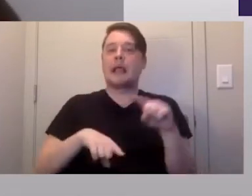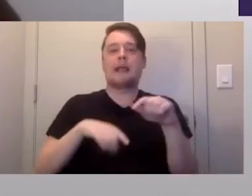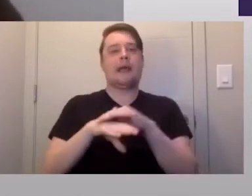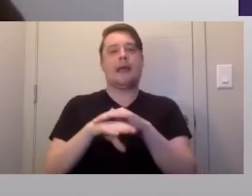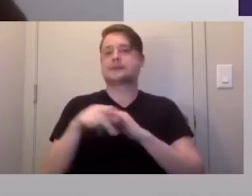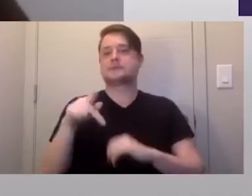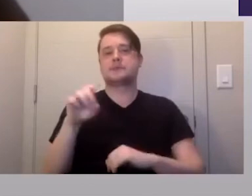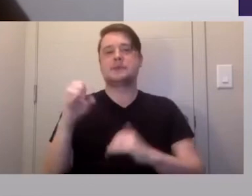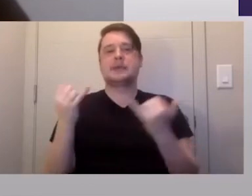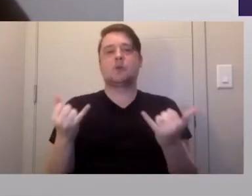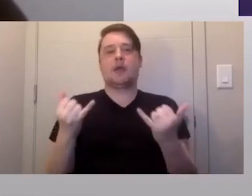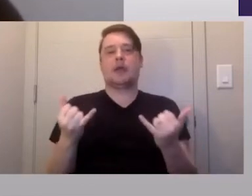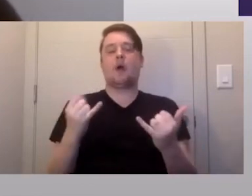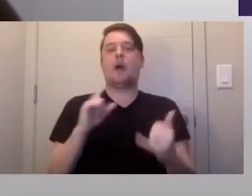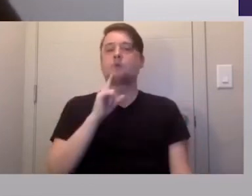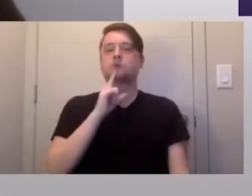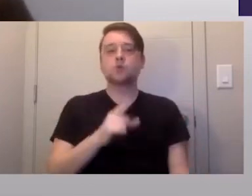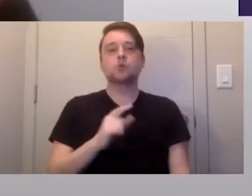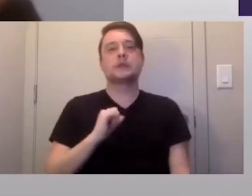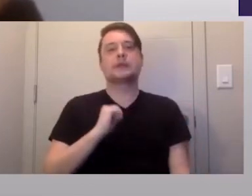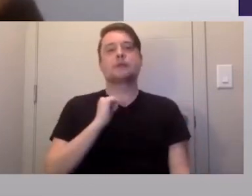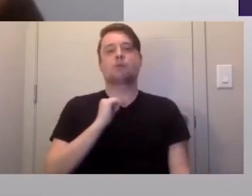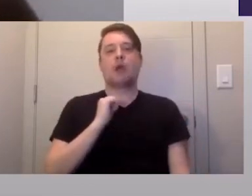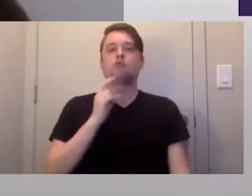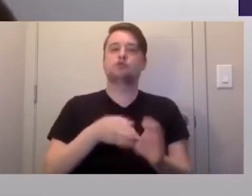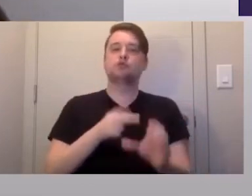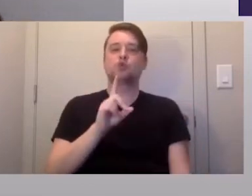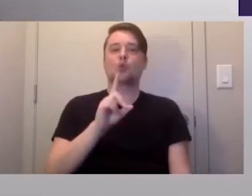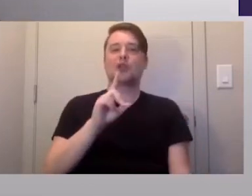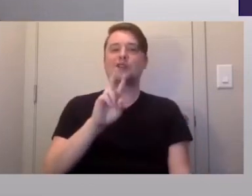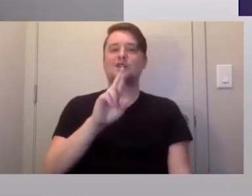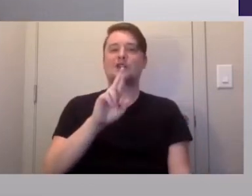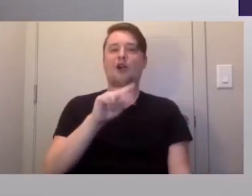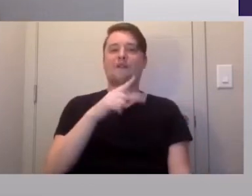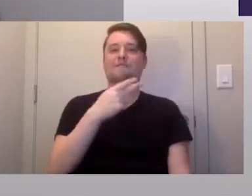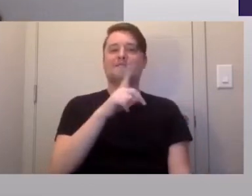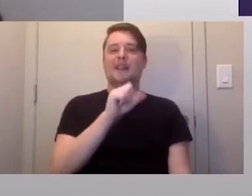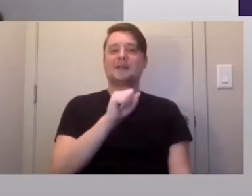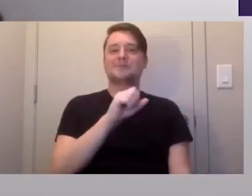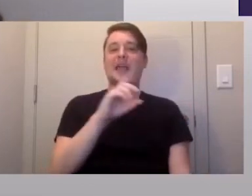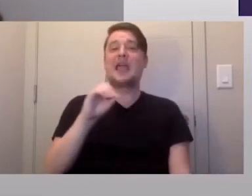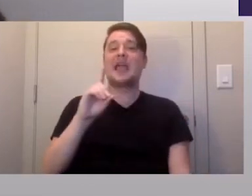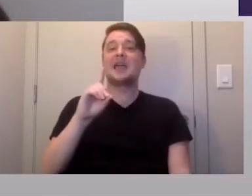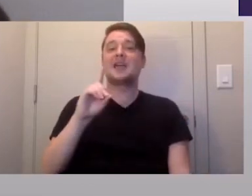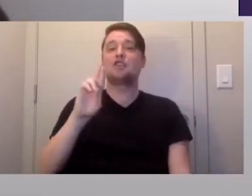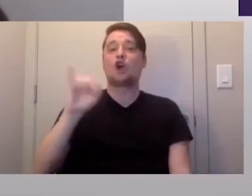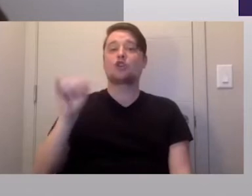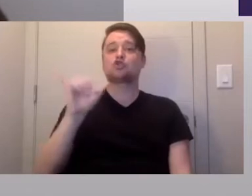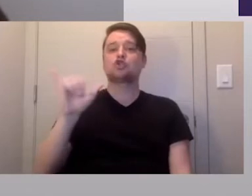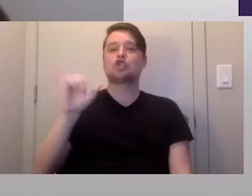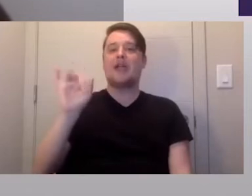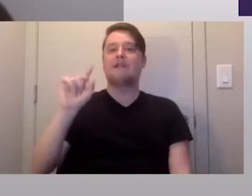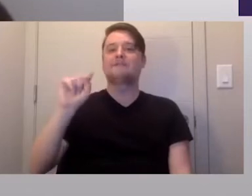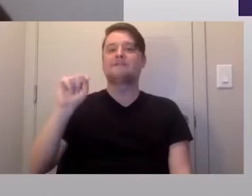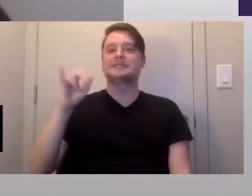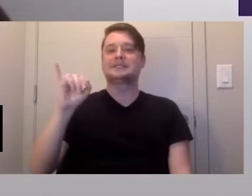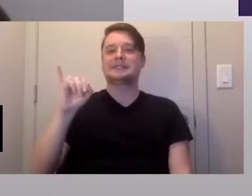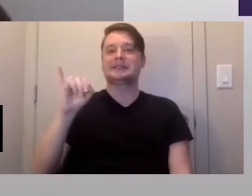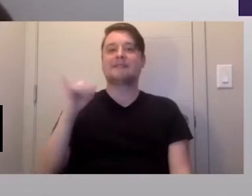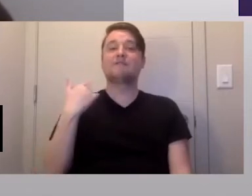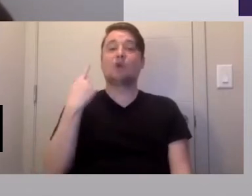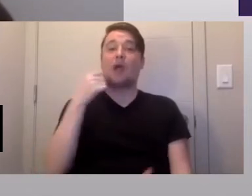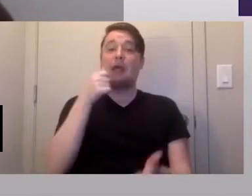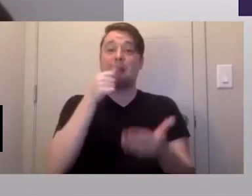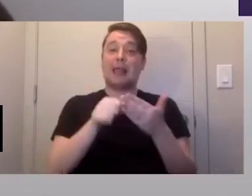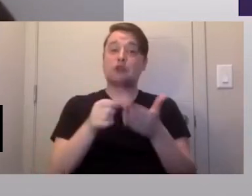PPE right now. I was really proud to join you, Dr. Phillips and Dr. Jay Fathi, in authoring a letter calling on